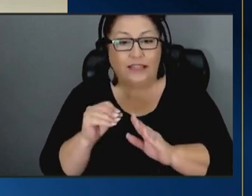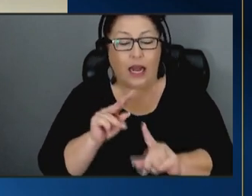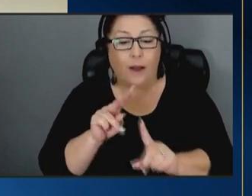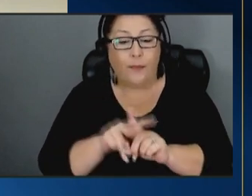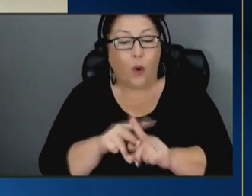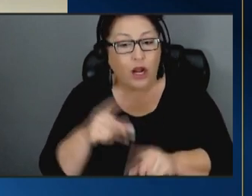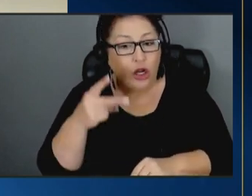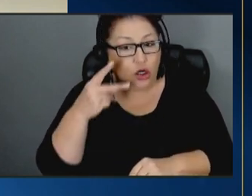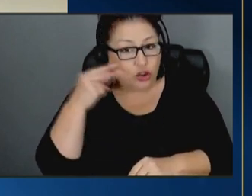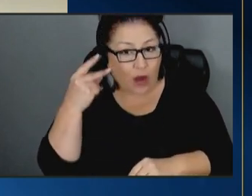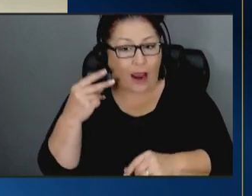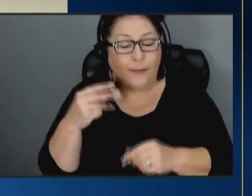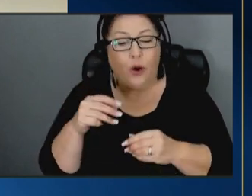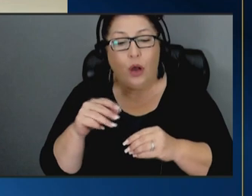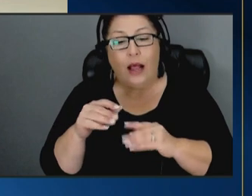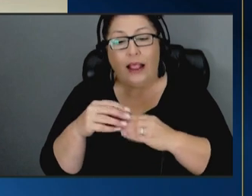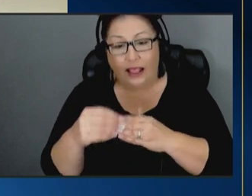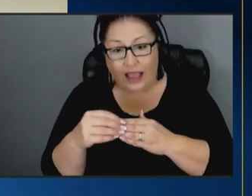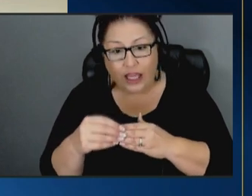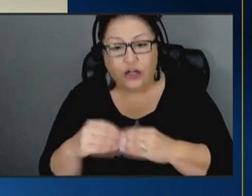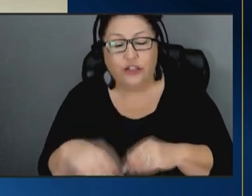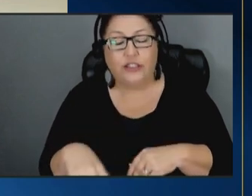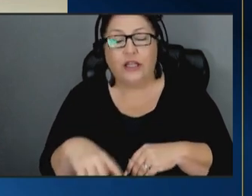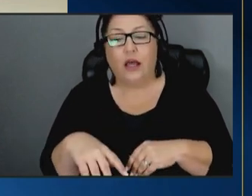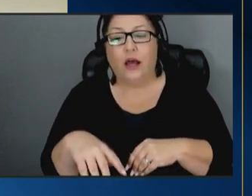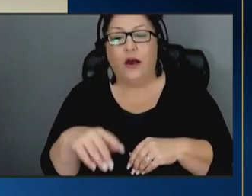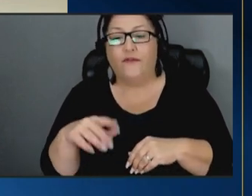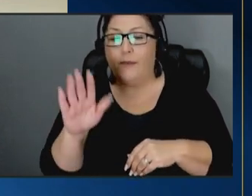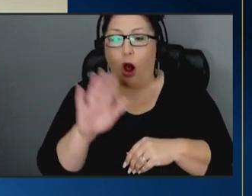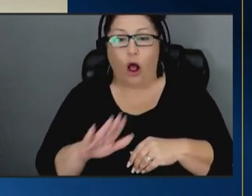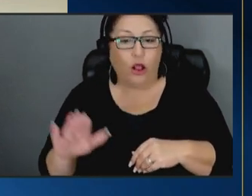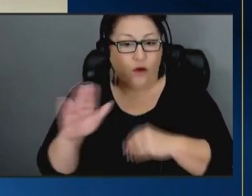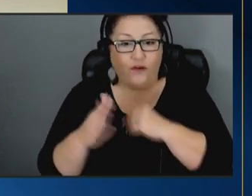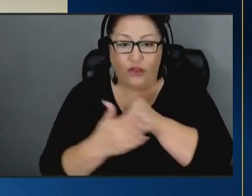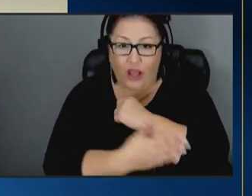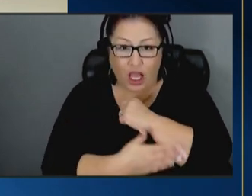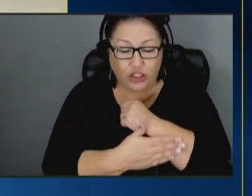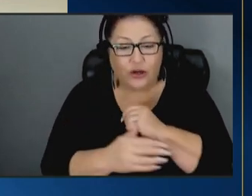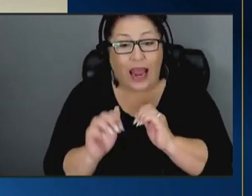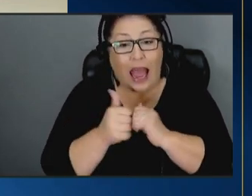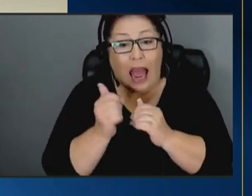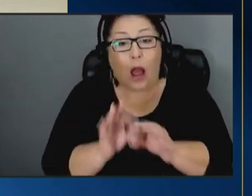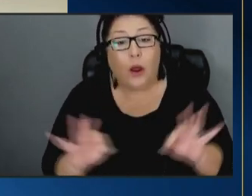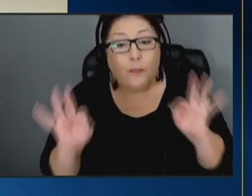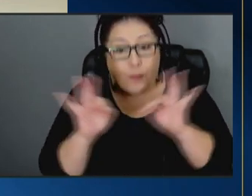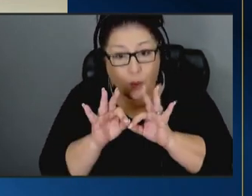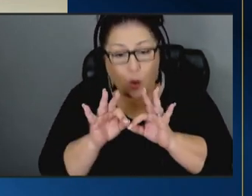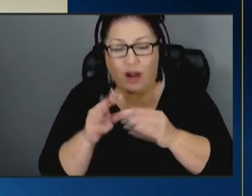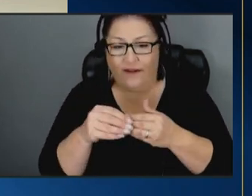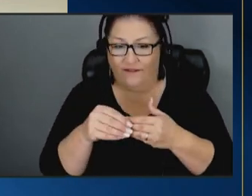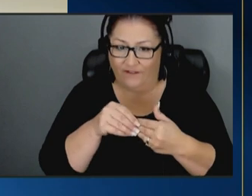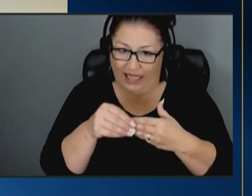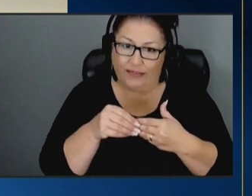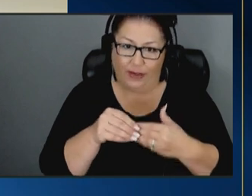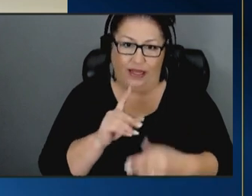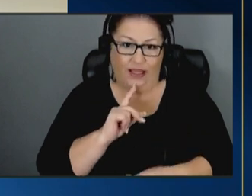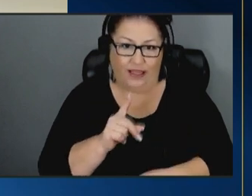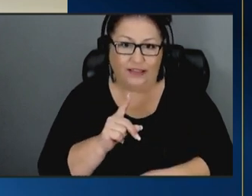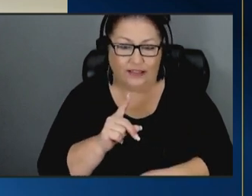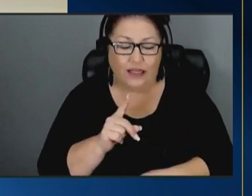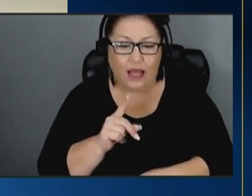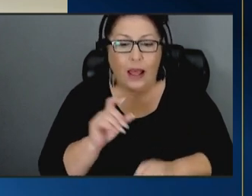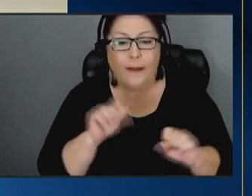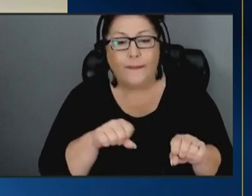from tribal child welfare directors across the country about how important flexibility is in being